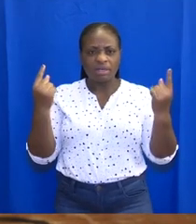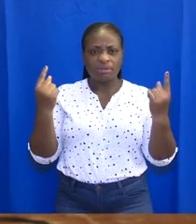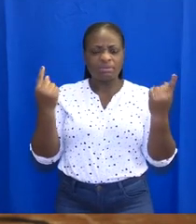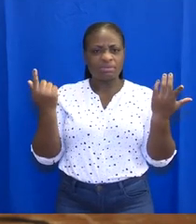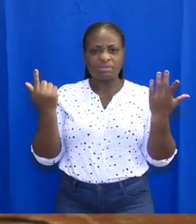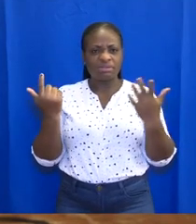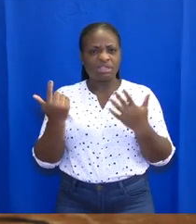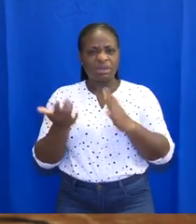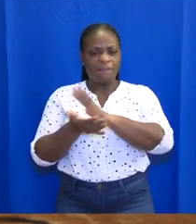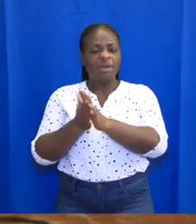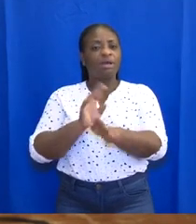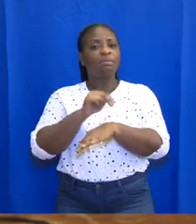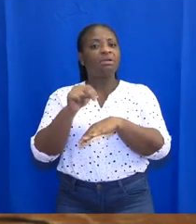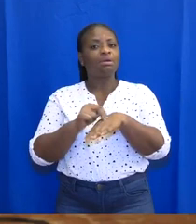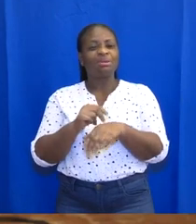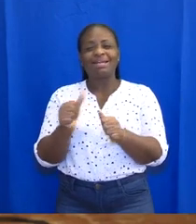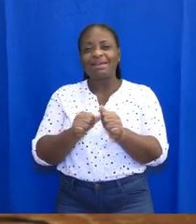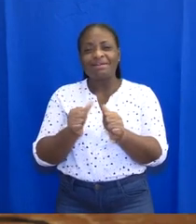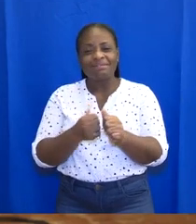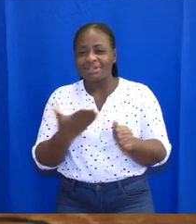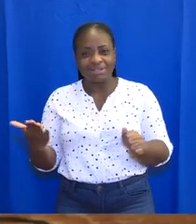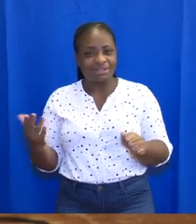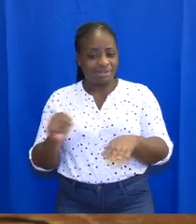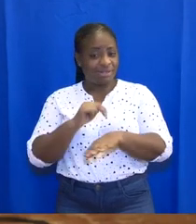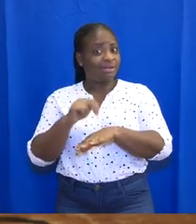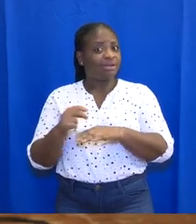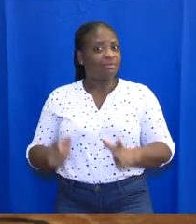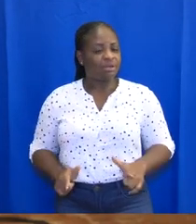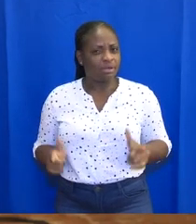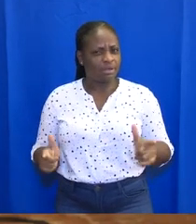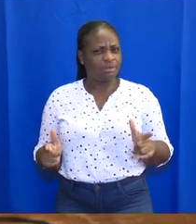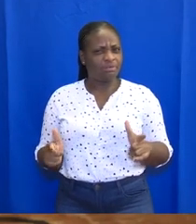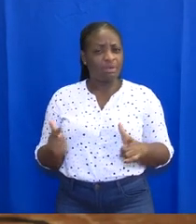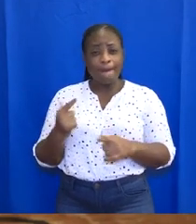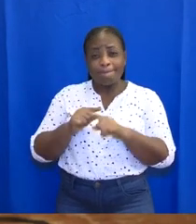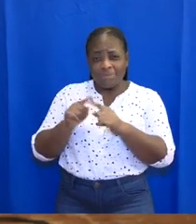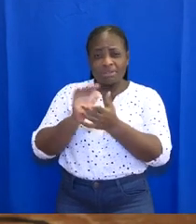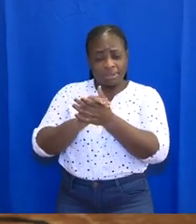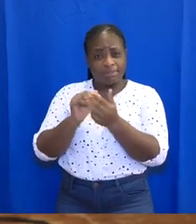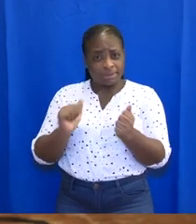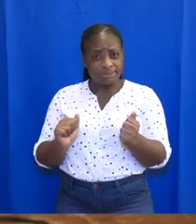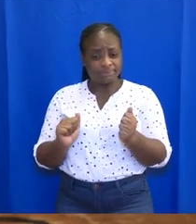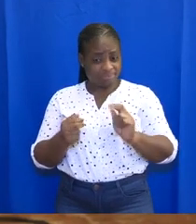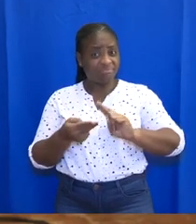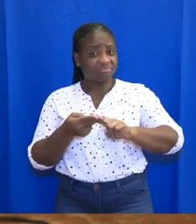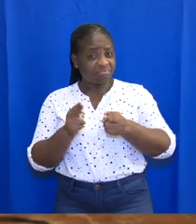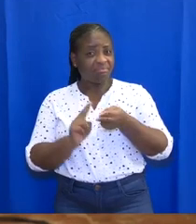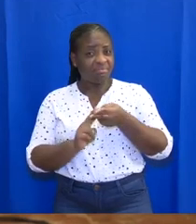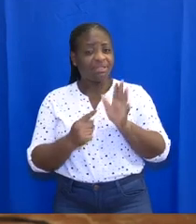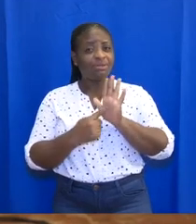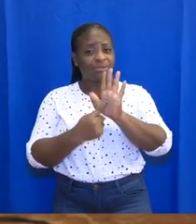return to normalcy in all aspects of national life, because they believe the figure the suggests